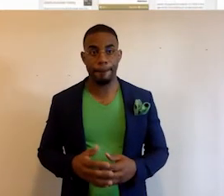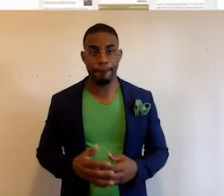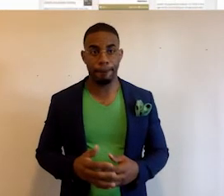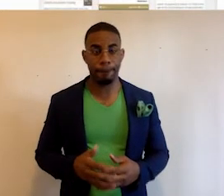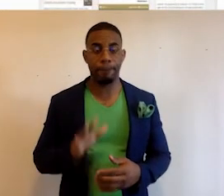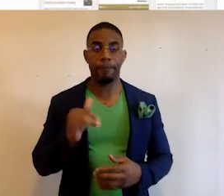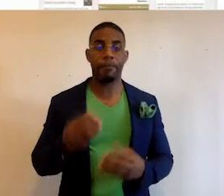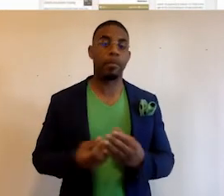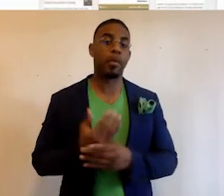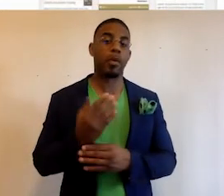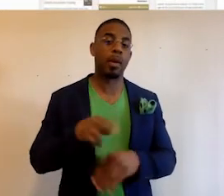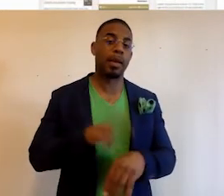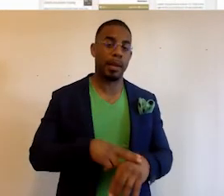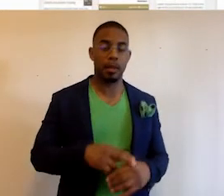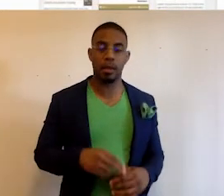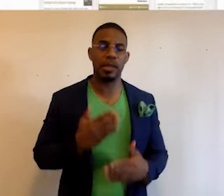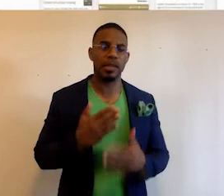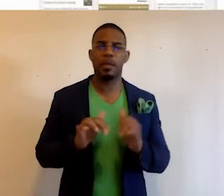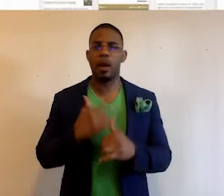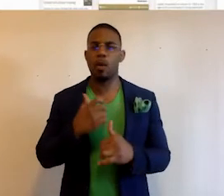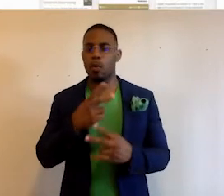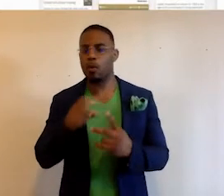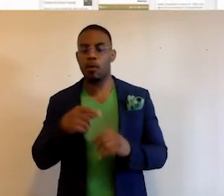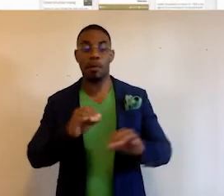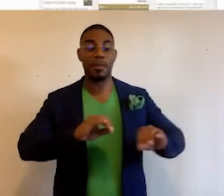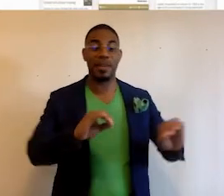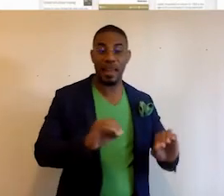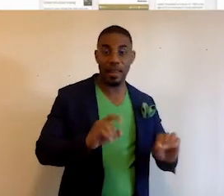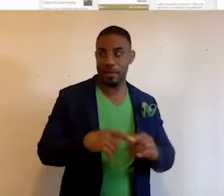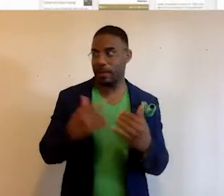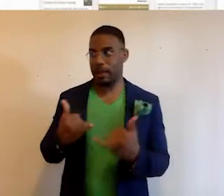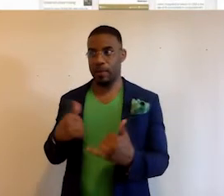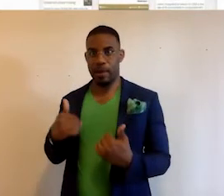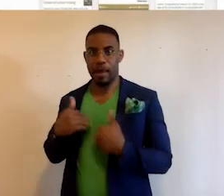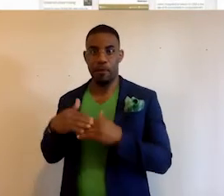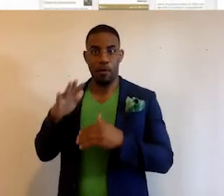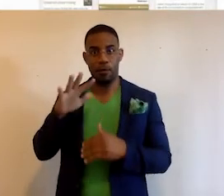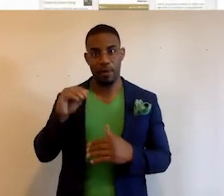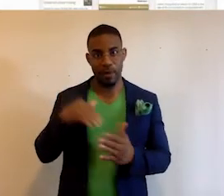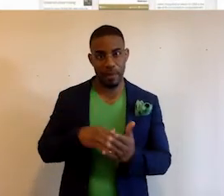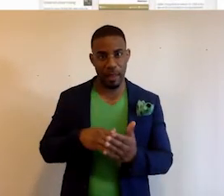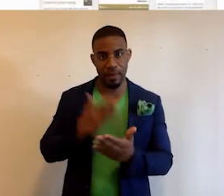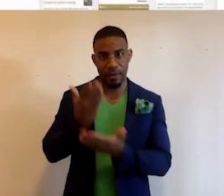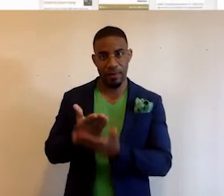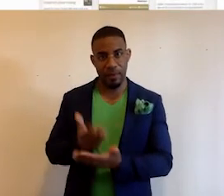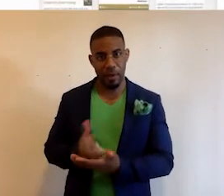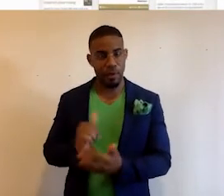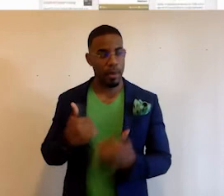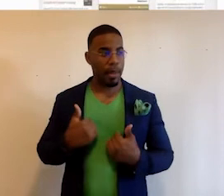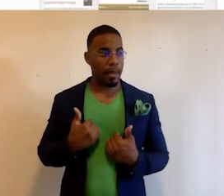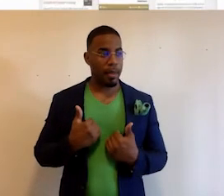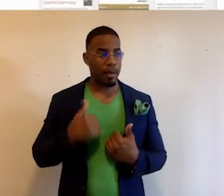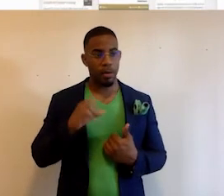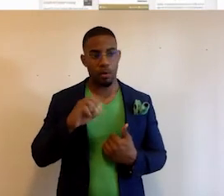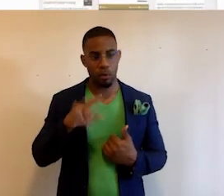By growing organically, somehow we went from nothing to now we have over 50,000 facts, we have a